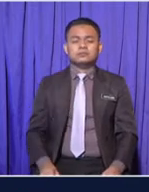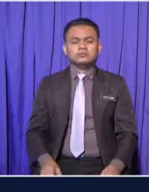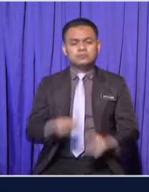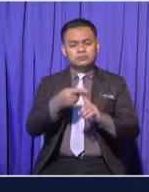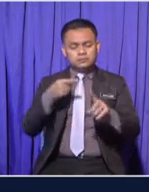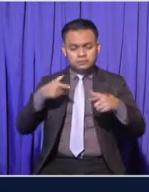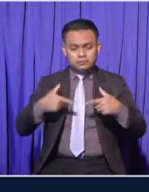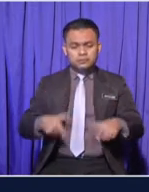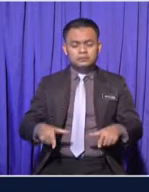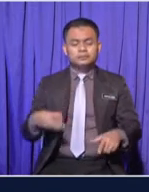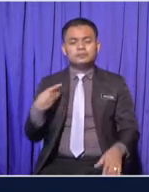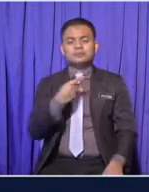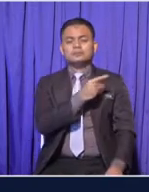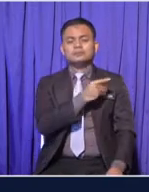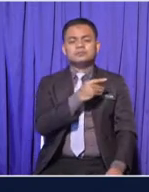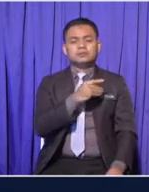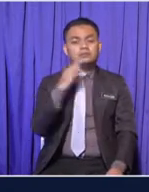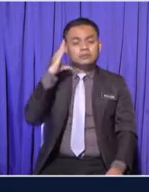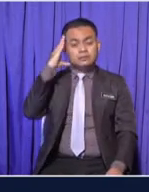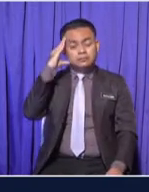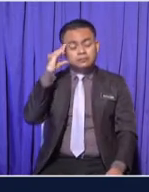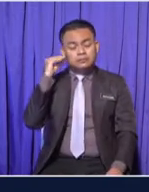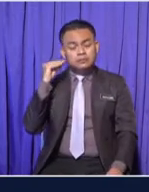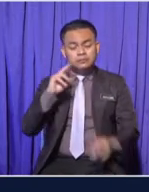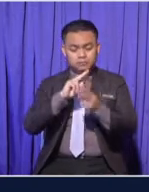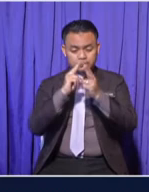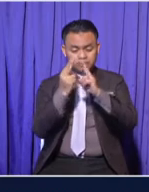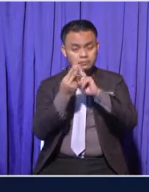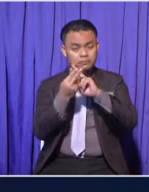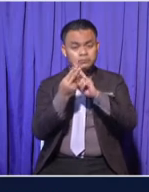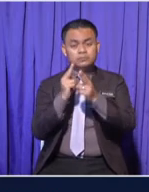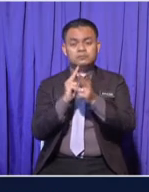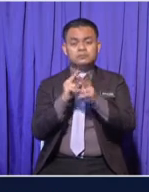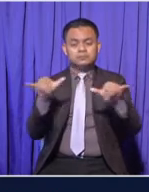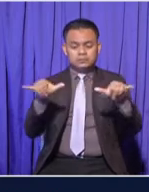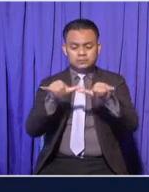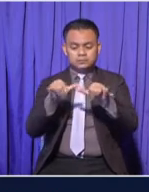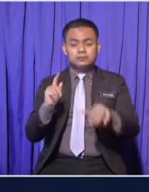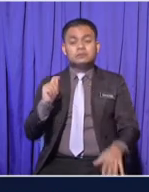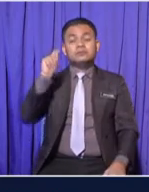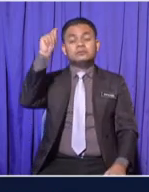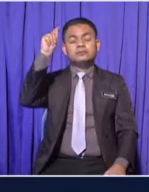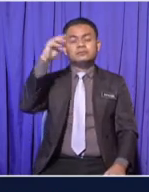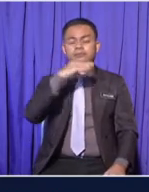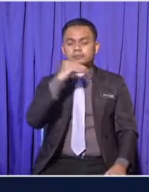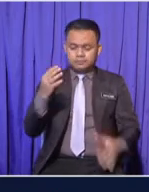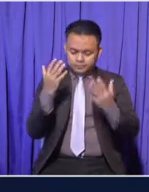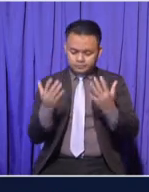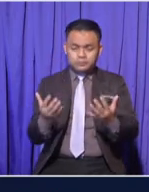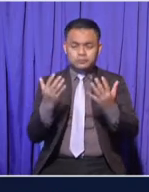We have experienced changes In size Hight And weight